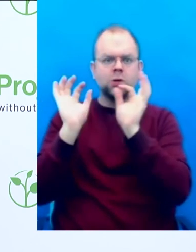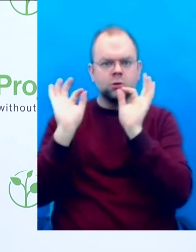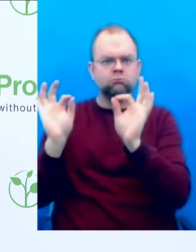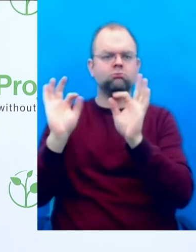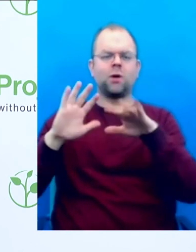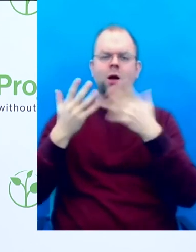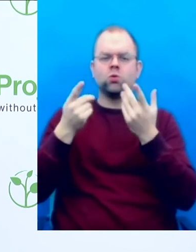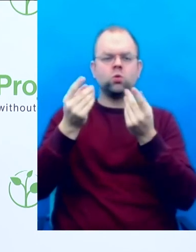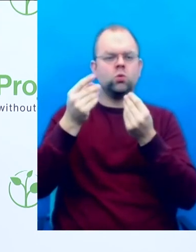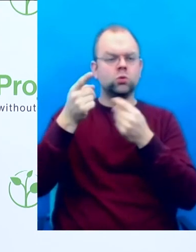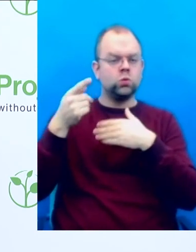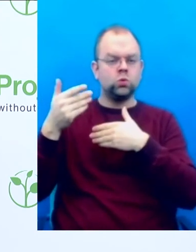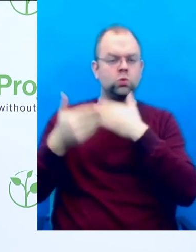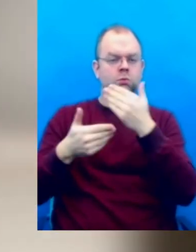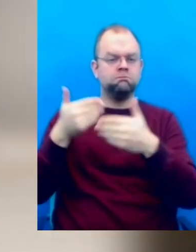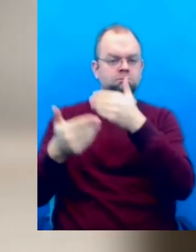lead organizations need?